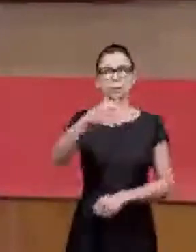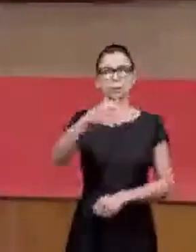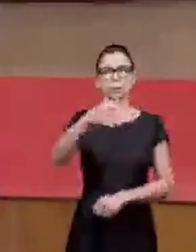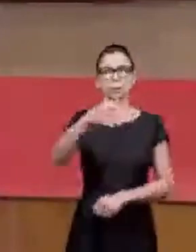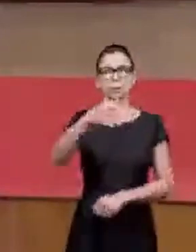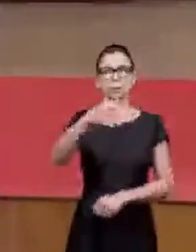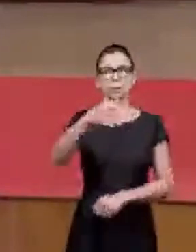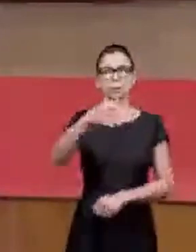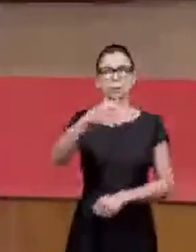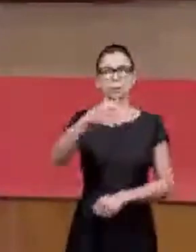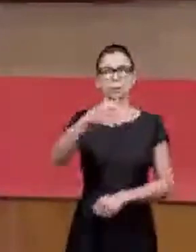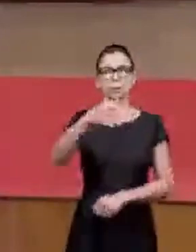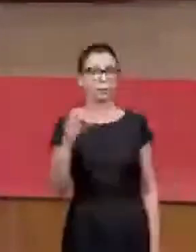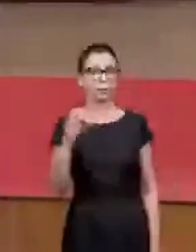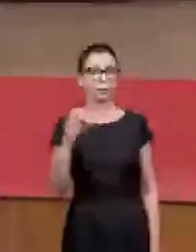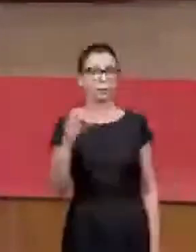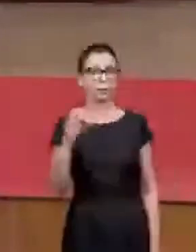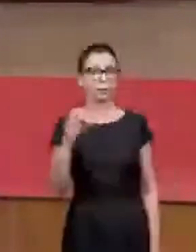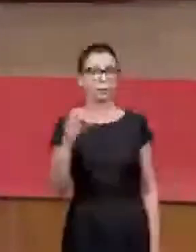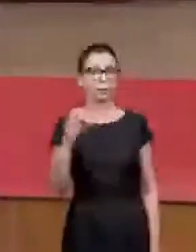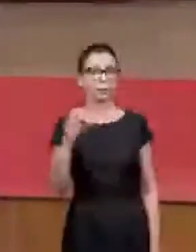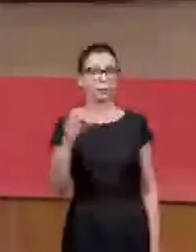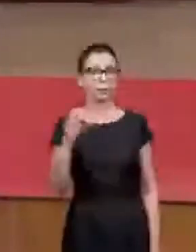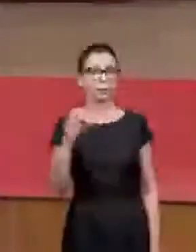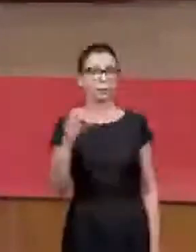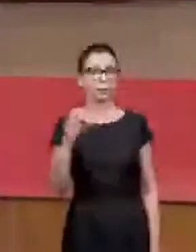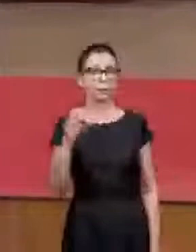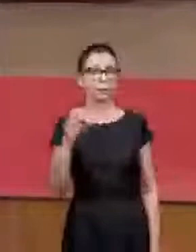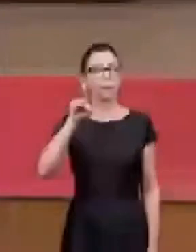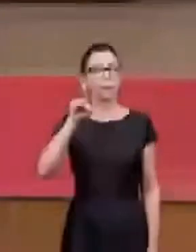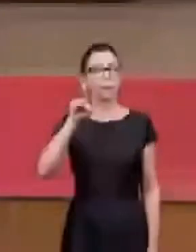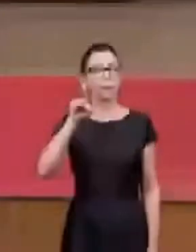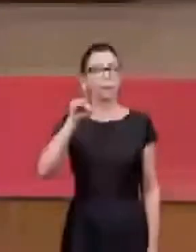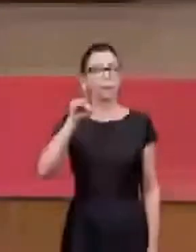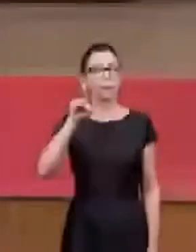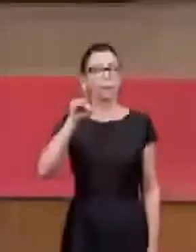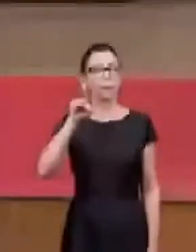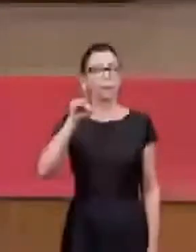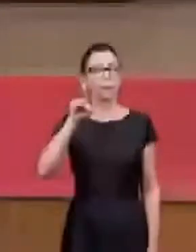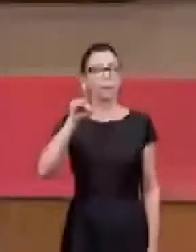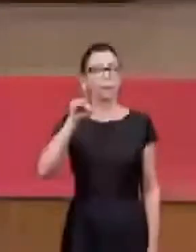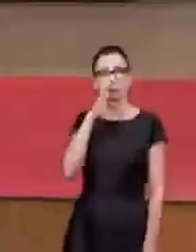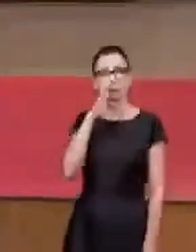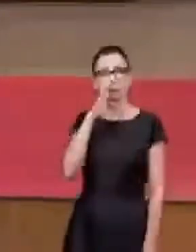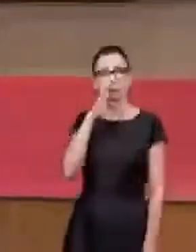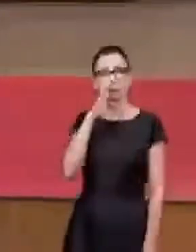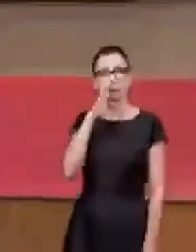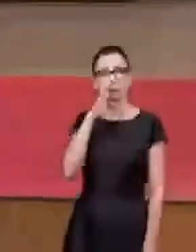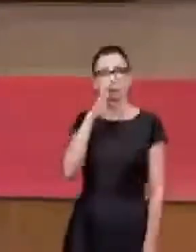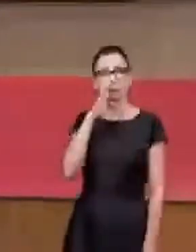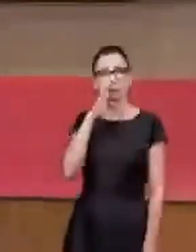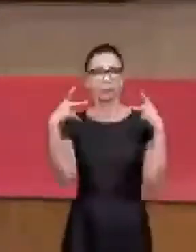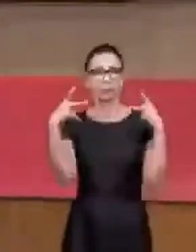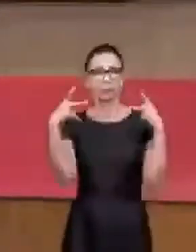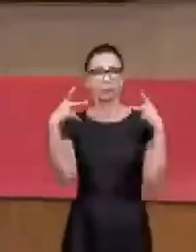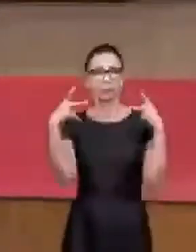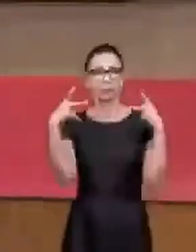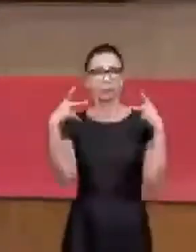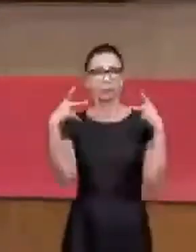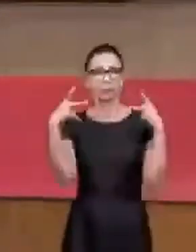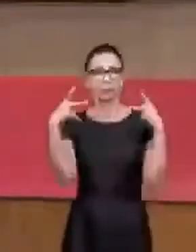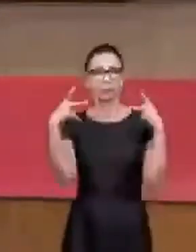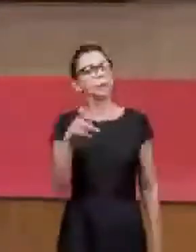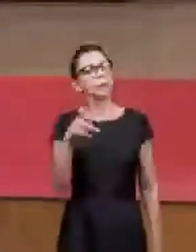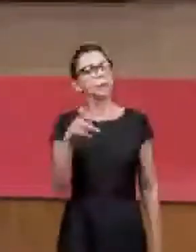And we were watching this transmission here in Brazil. And in the transmission, Pastor Judoti was